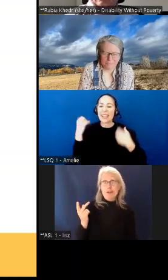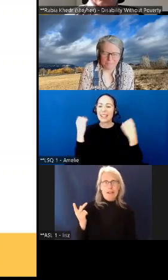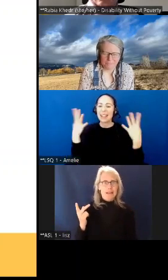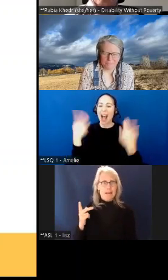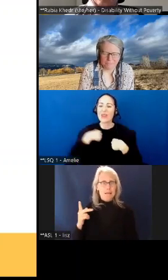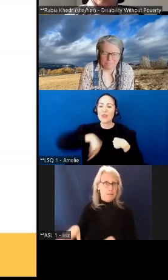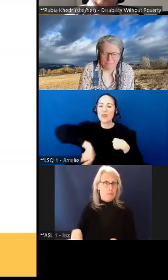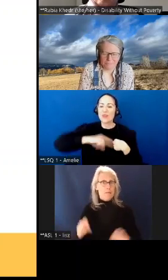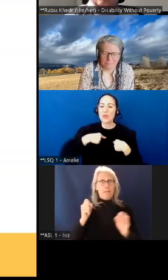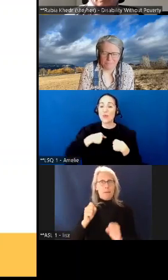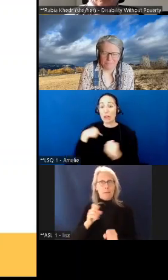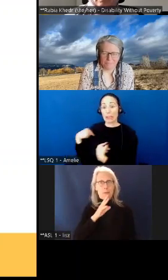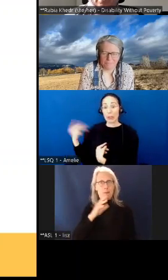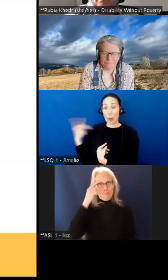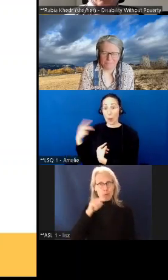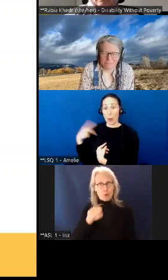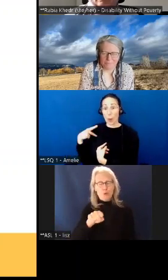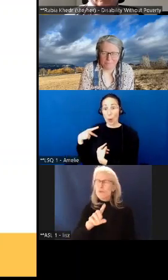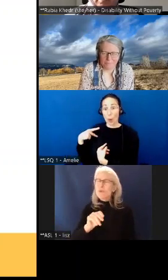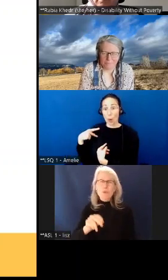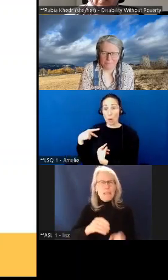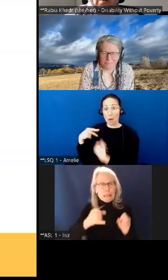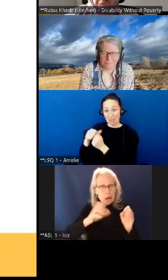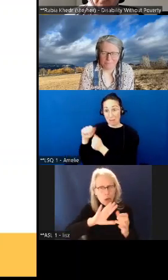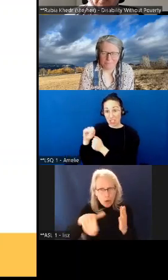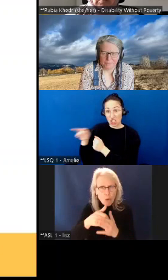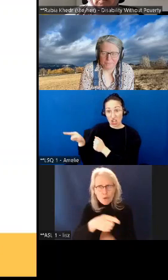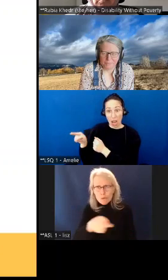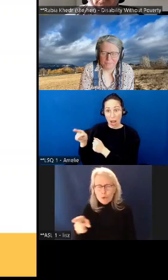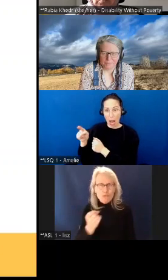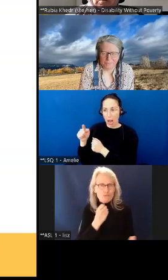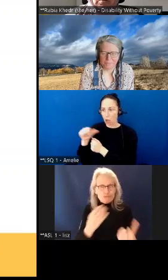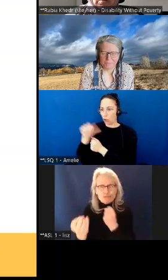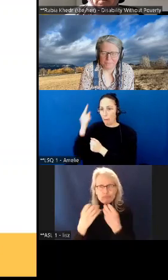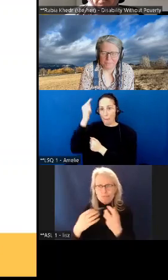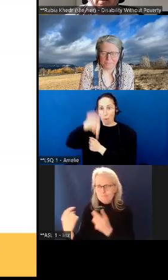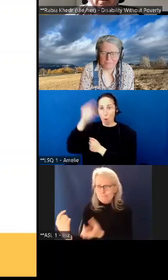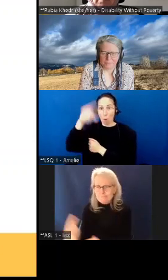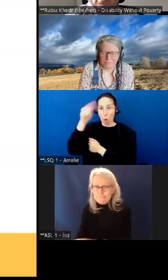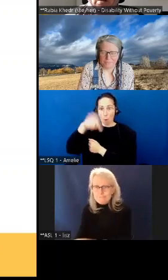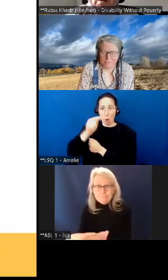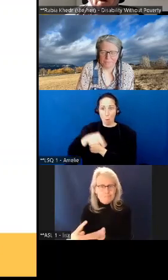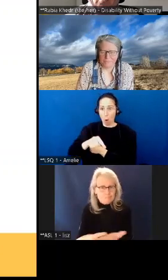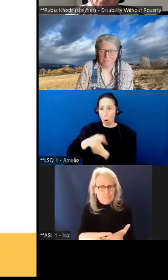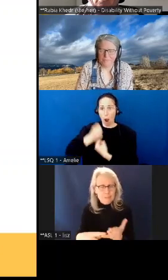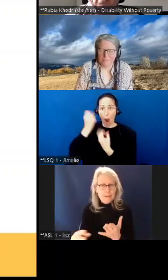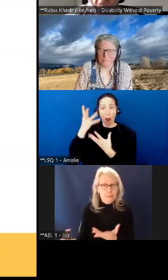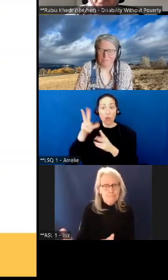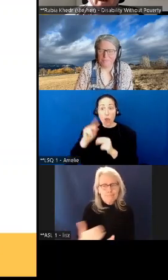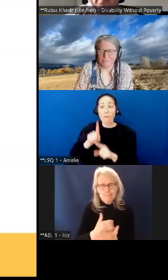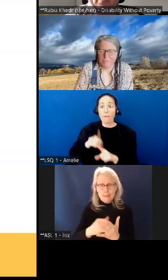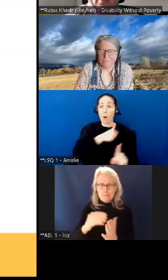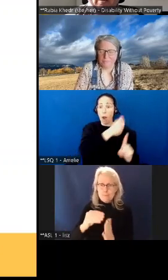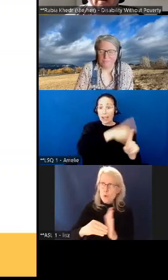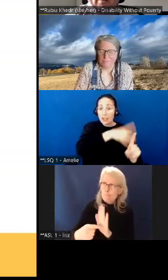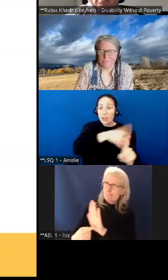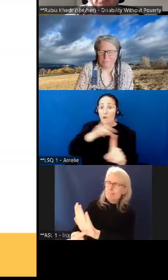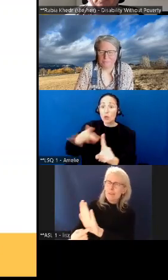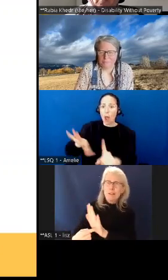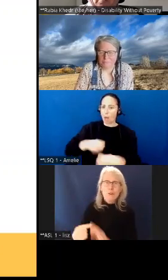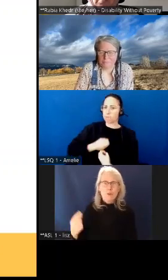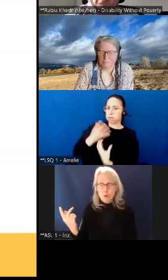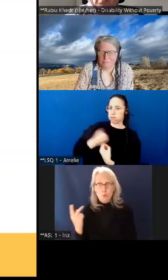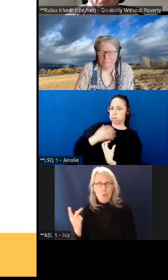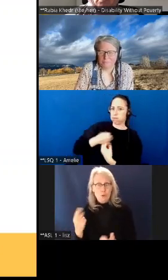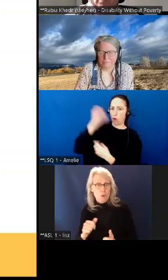voicing for ourselves and expressing our views and michelle and i are doing our best to carry